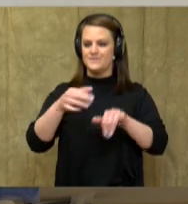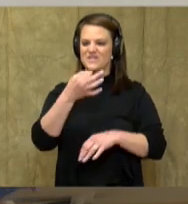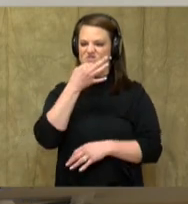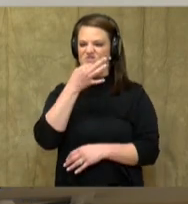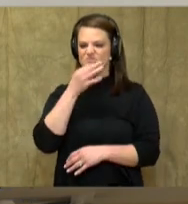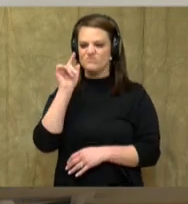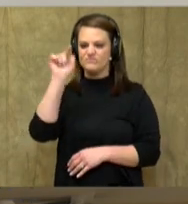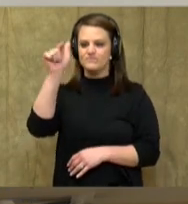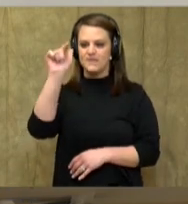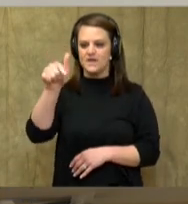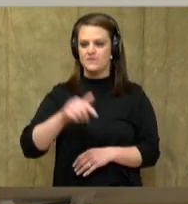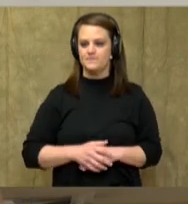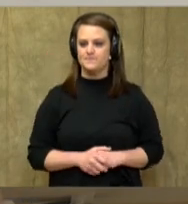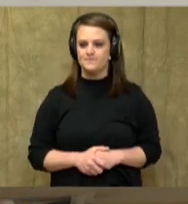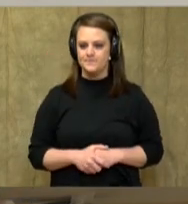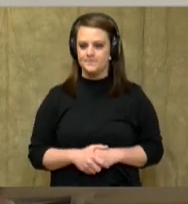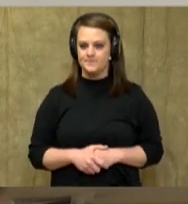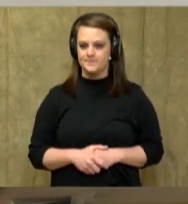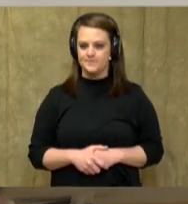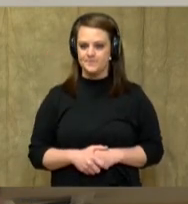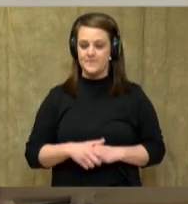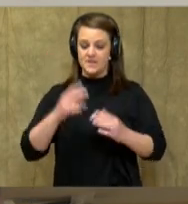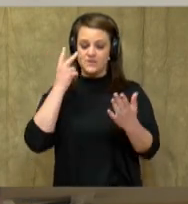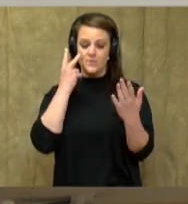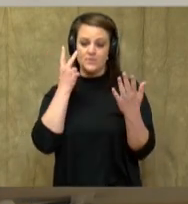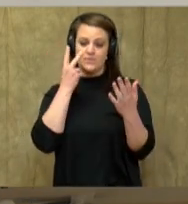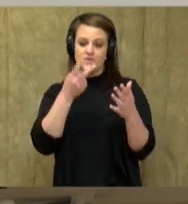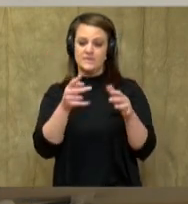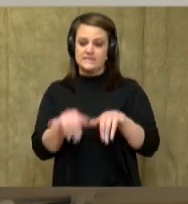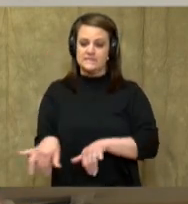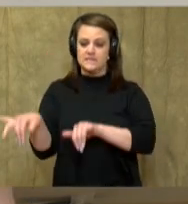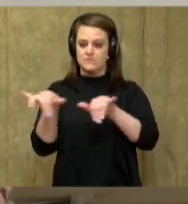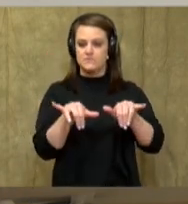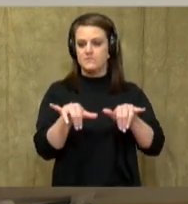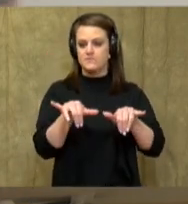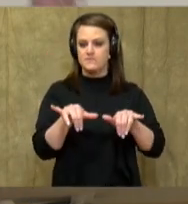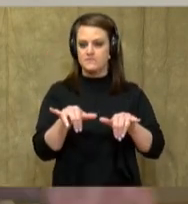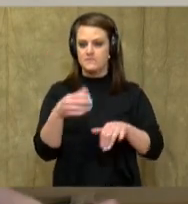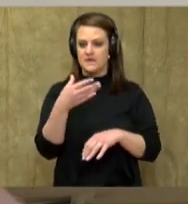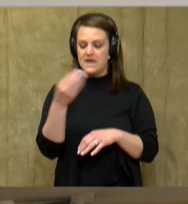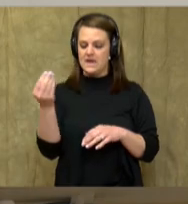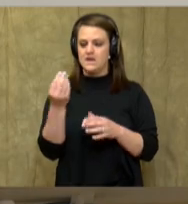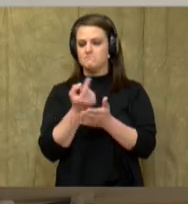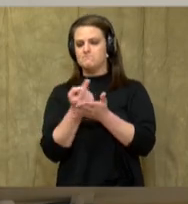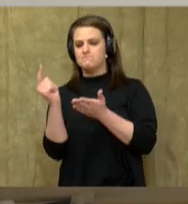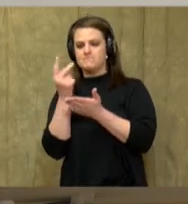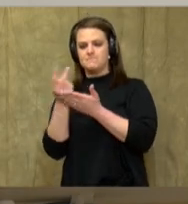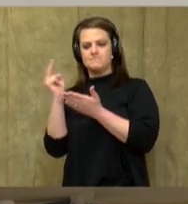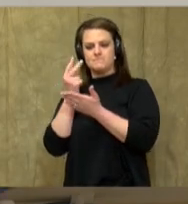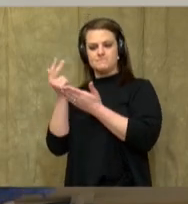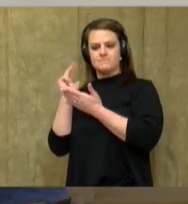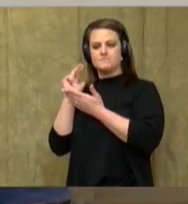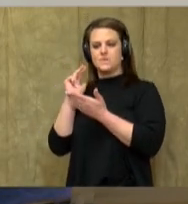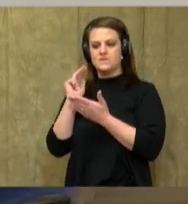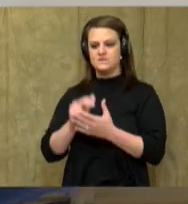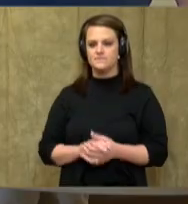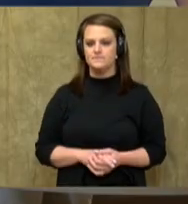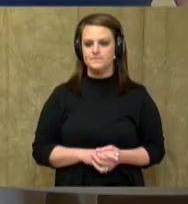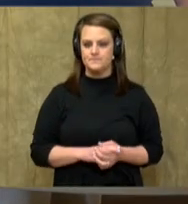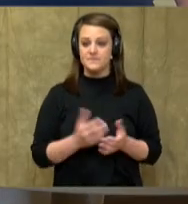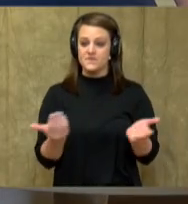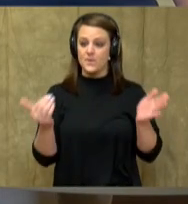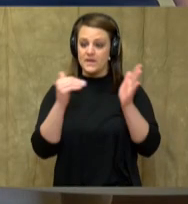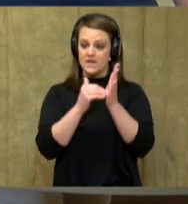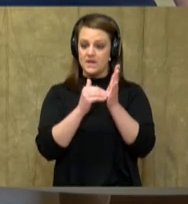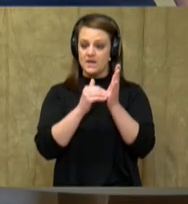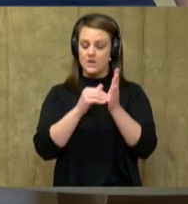that toward the end of the lesson. So, looking at our standard this week and over the last couple weeks, again, boys and girls,